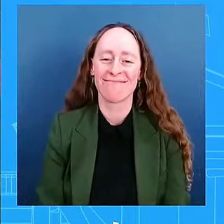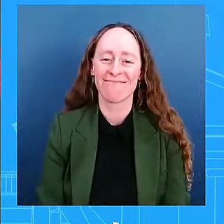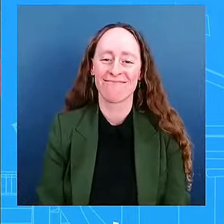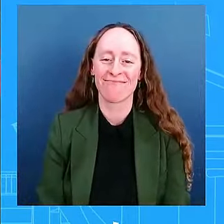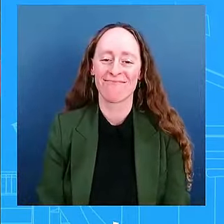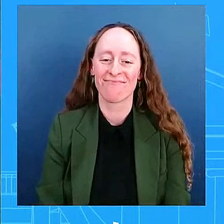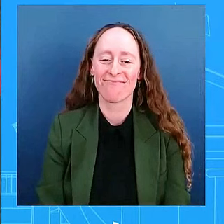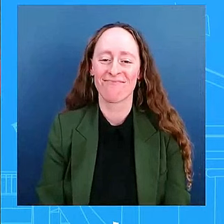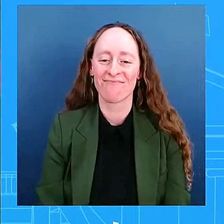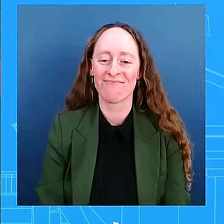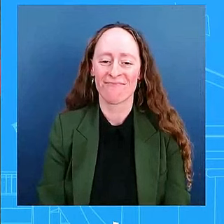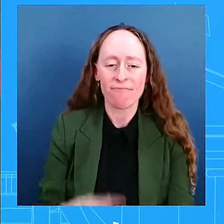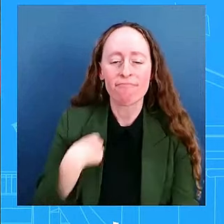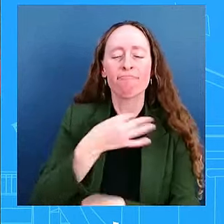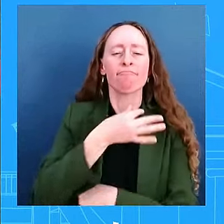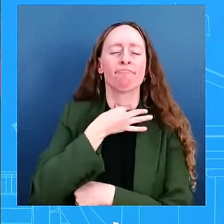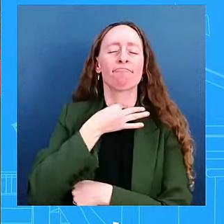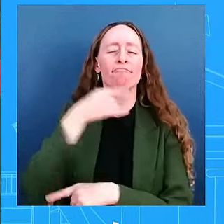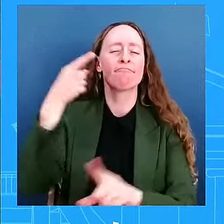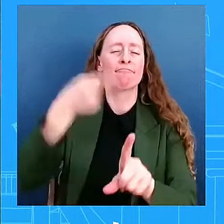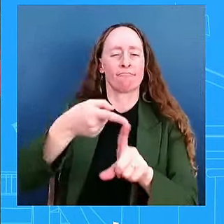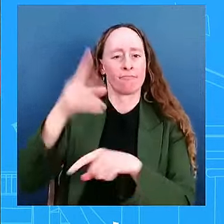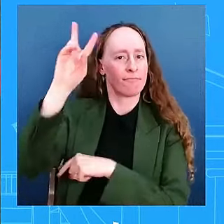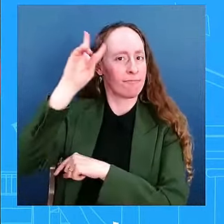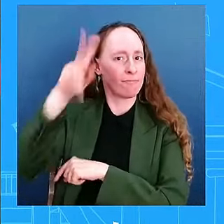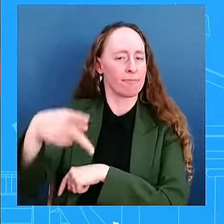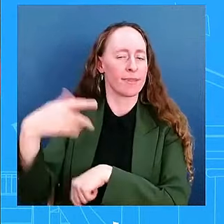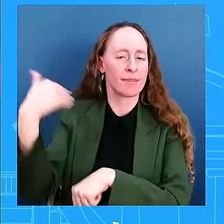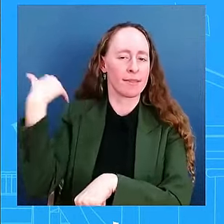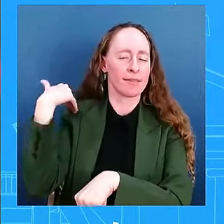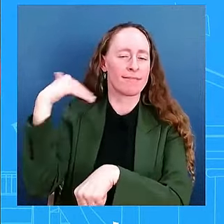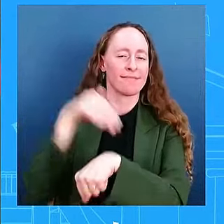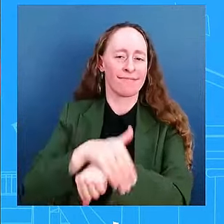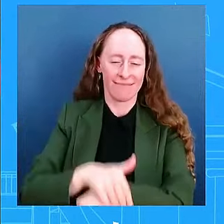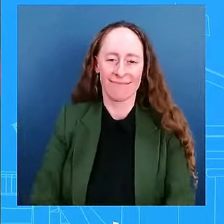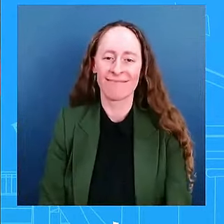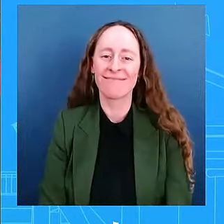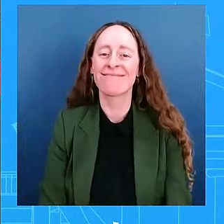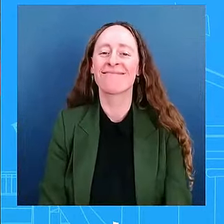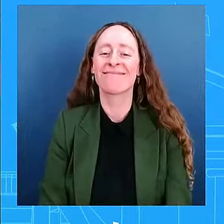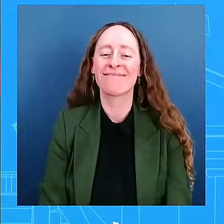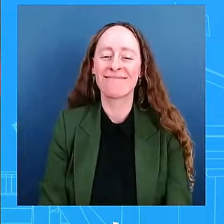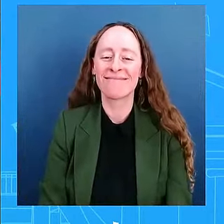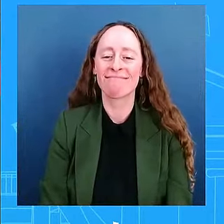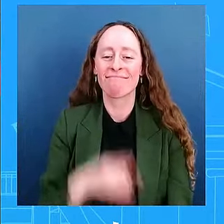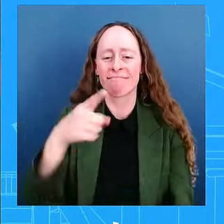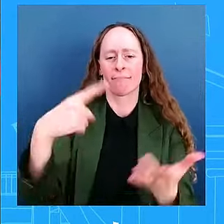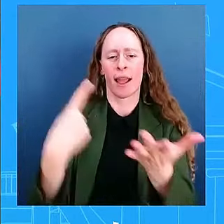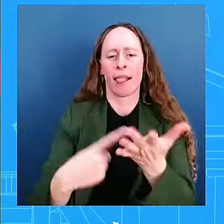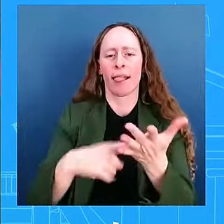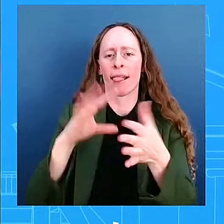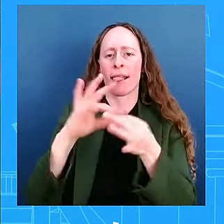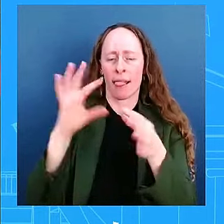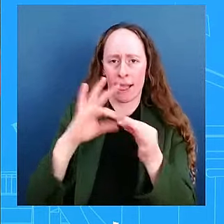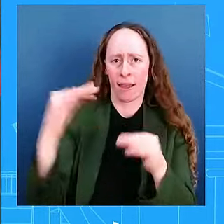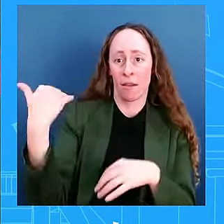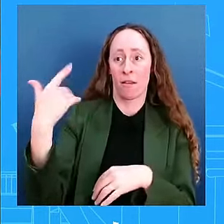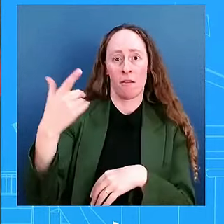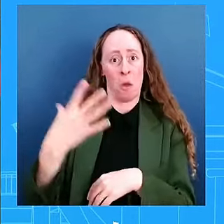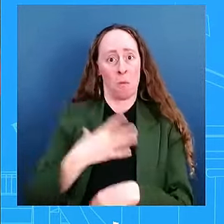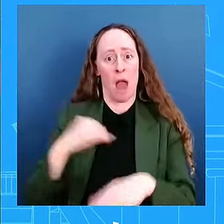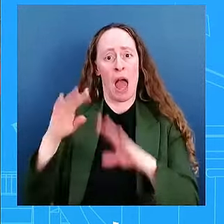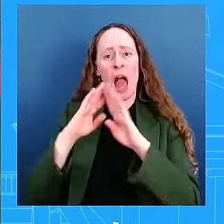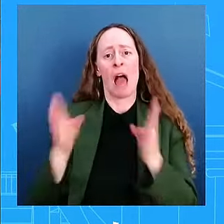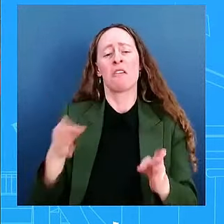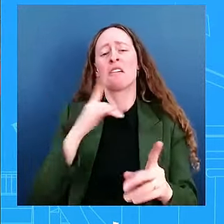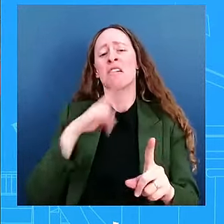Ron Klain told, told us in August that the White House could have done more to promote the Vice President. Um, he said, quote,